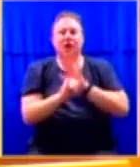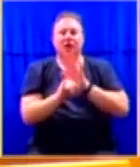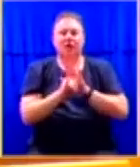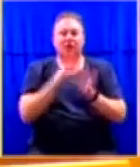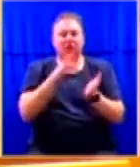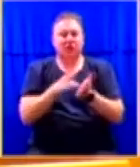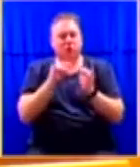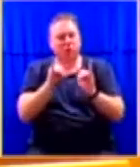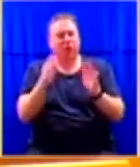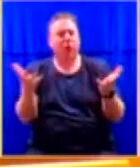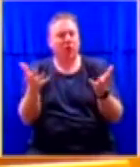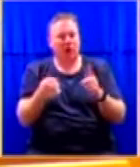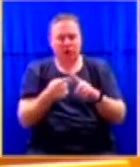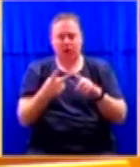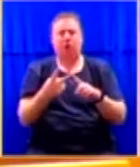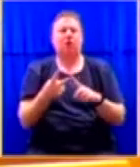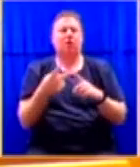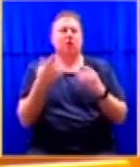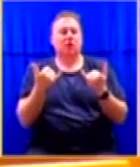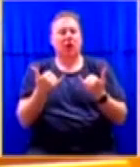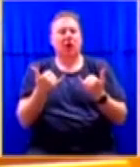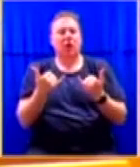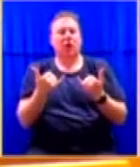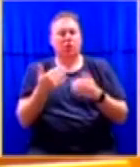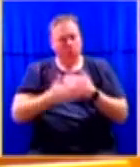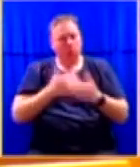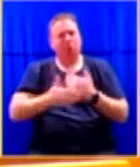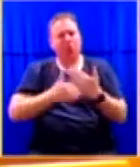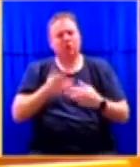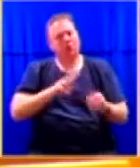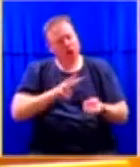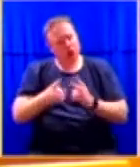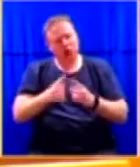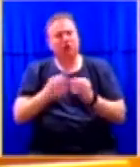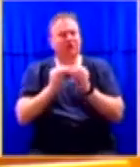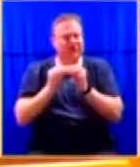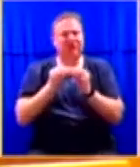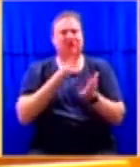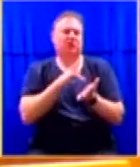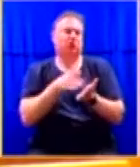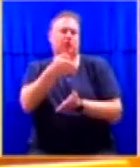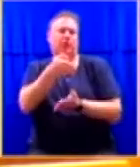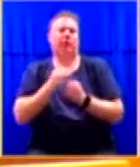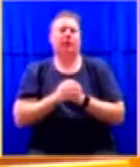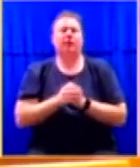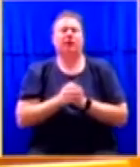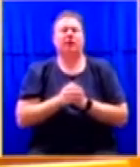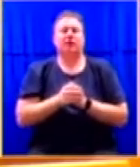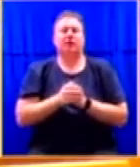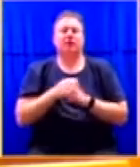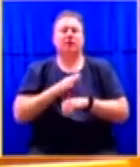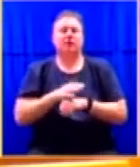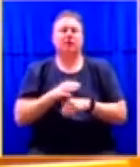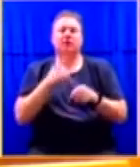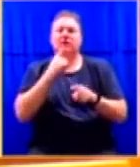We're now embarking on a vigorous process of reforms. But at the same time, we are saying we